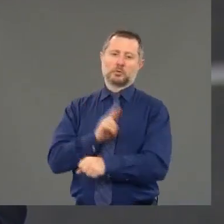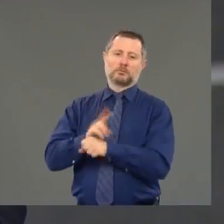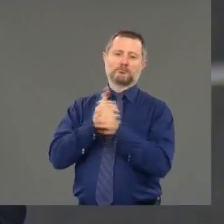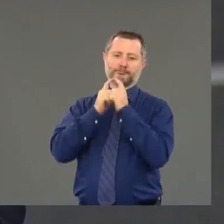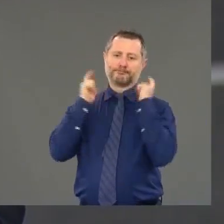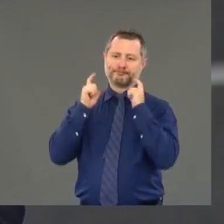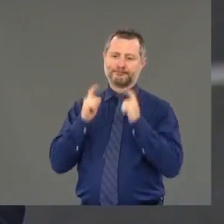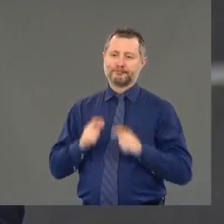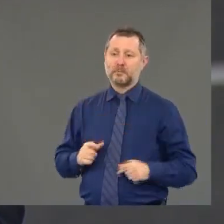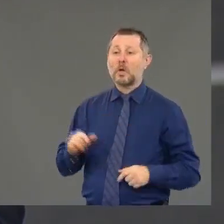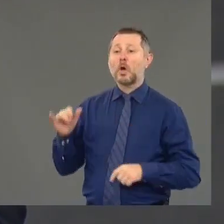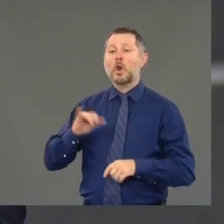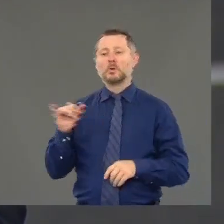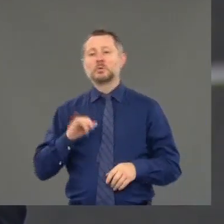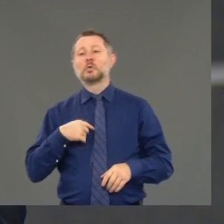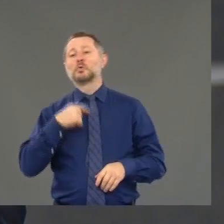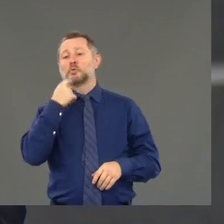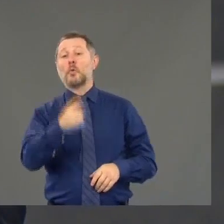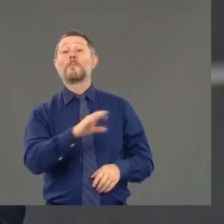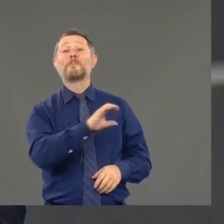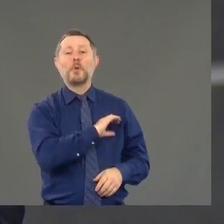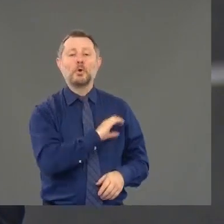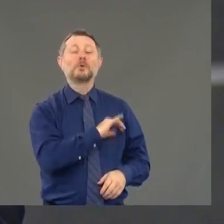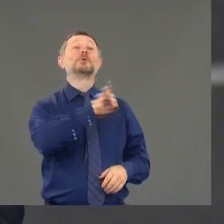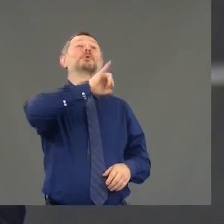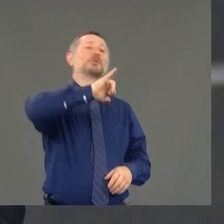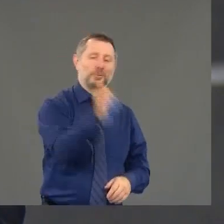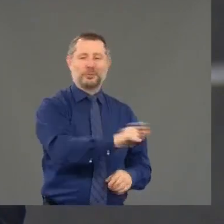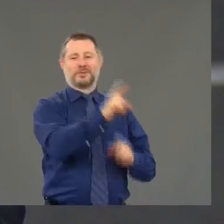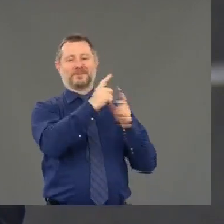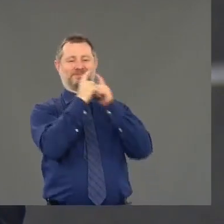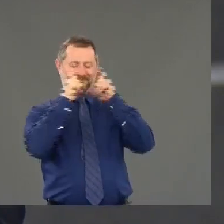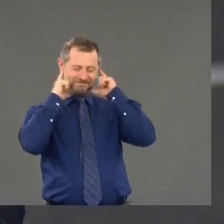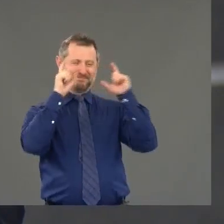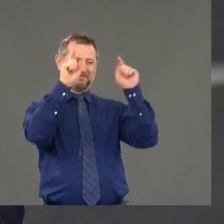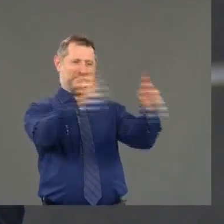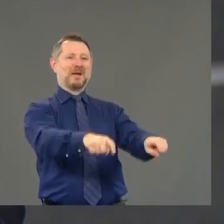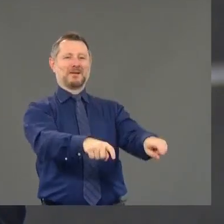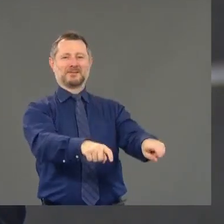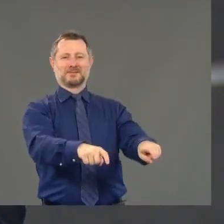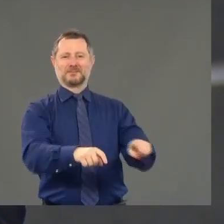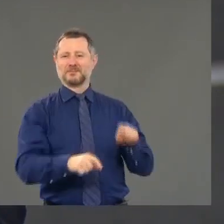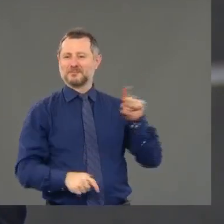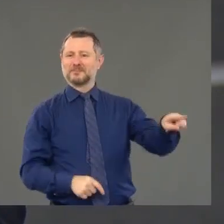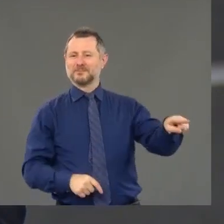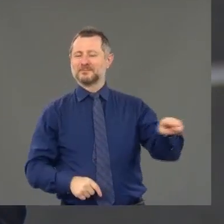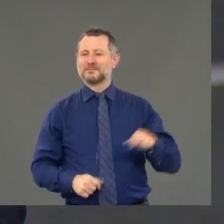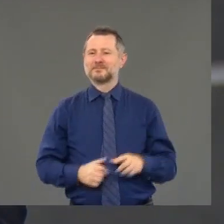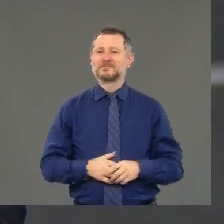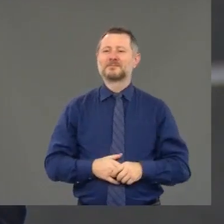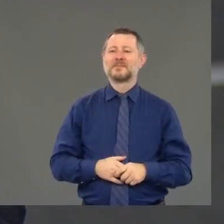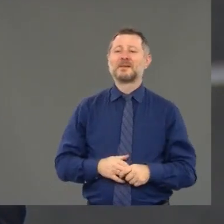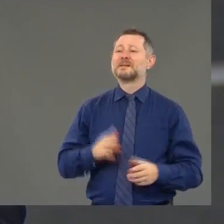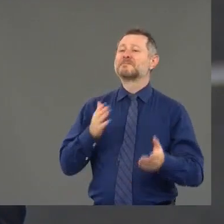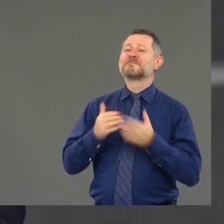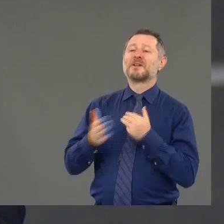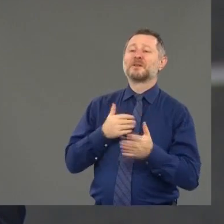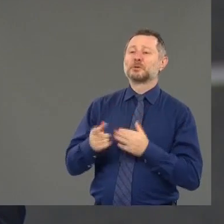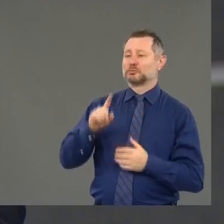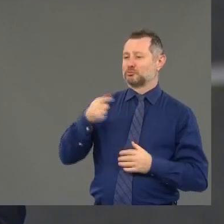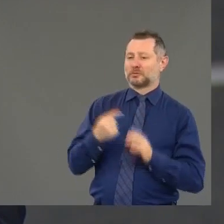And by the way, I said to the police, you should be wearing masks. Even on a symbolic level,